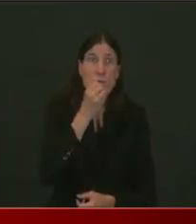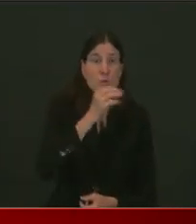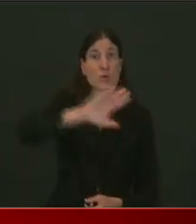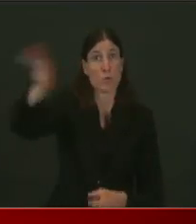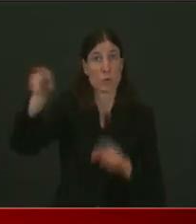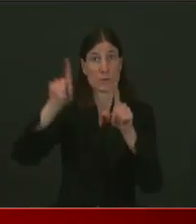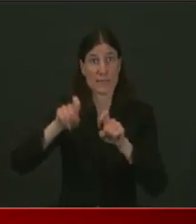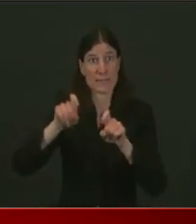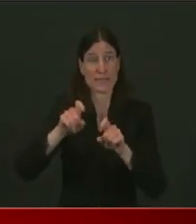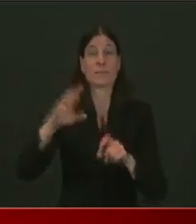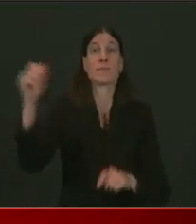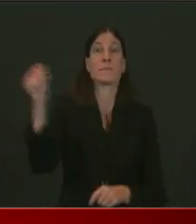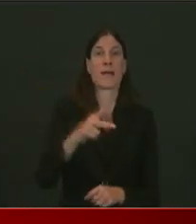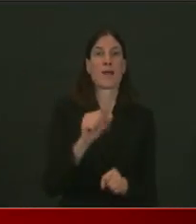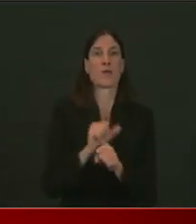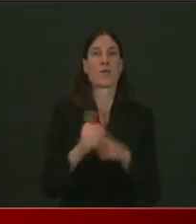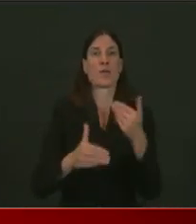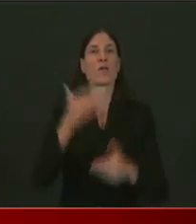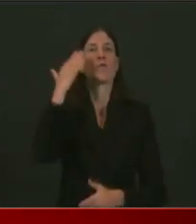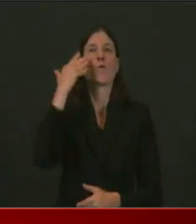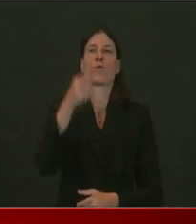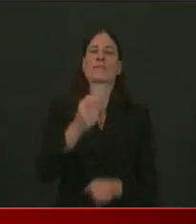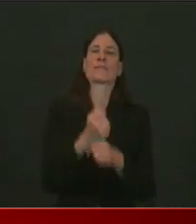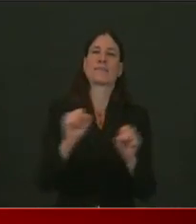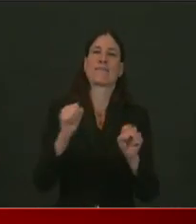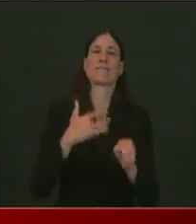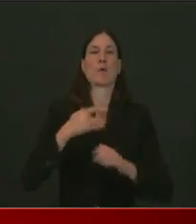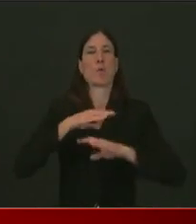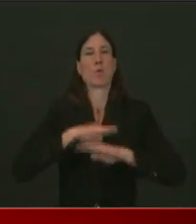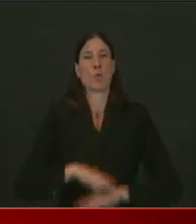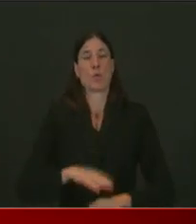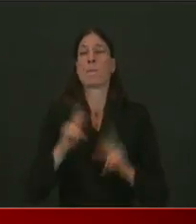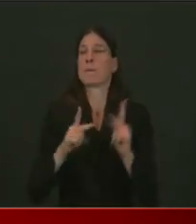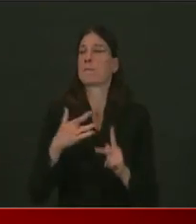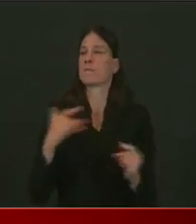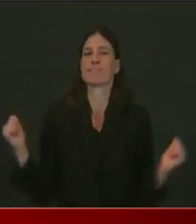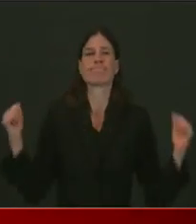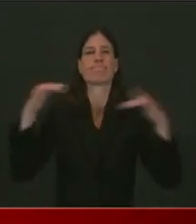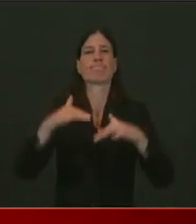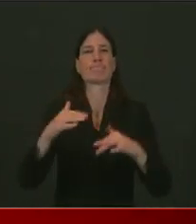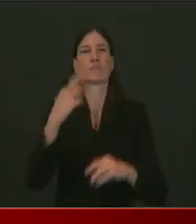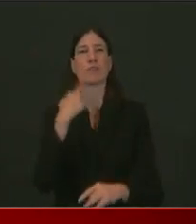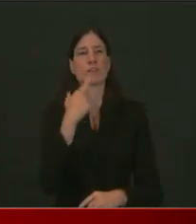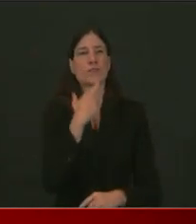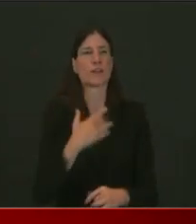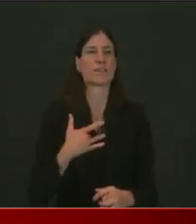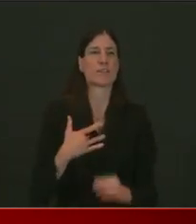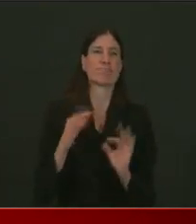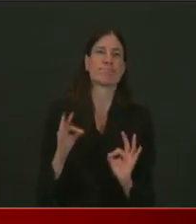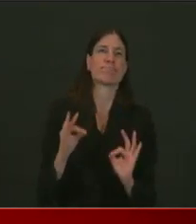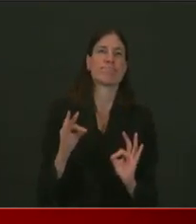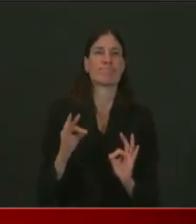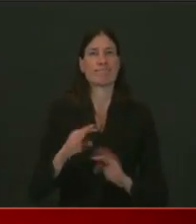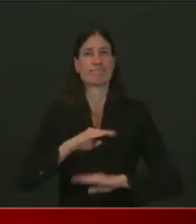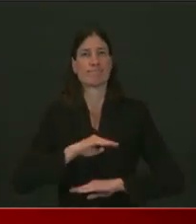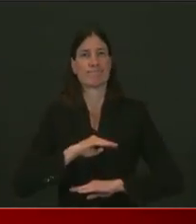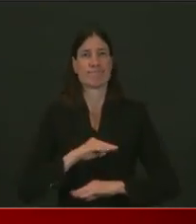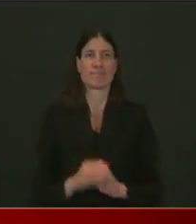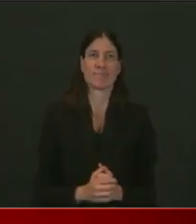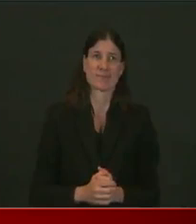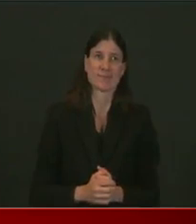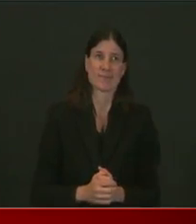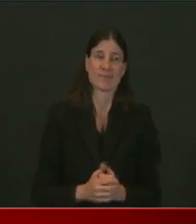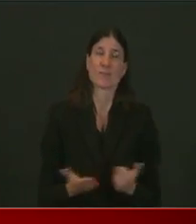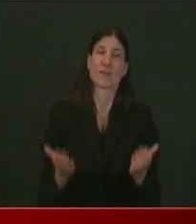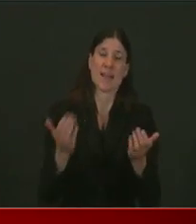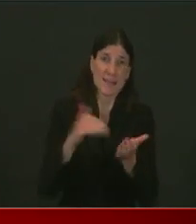nails done. It's safe. It's fine. So if you fall into one of these categories, which now includes restaurant workers and